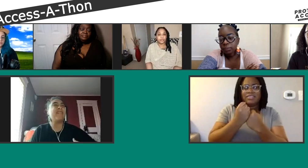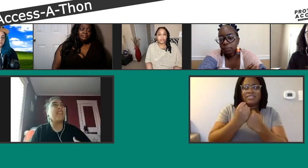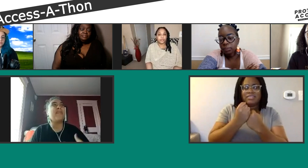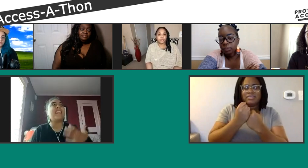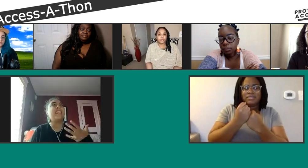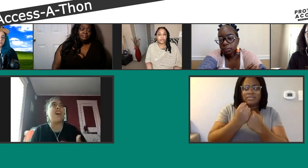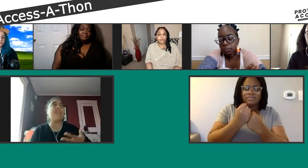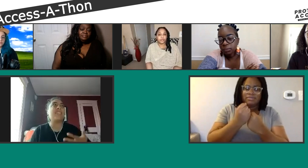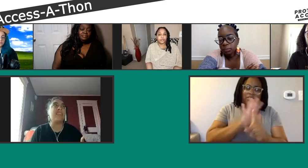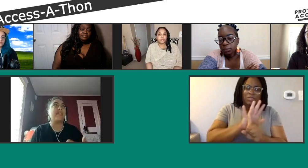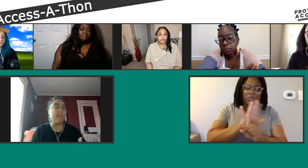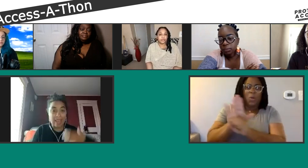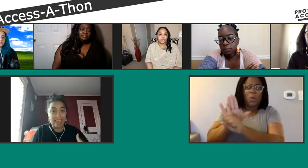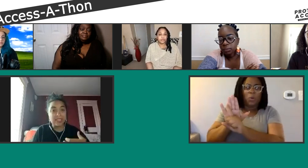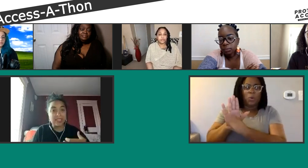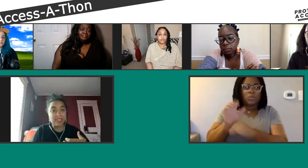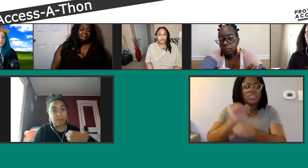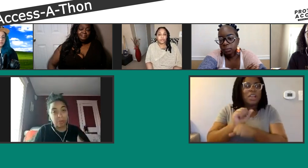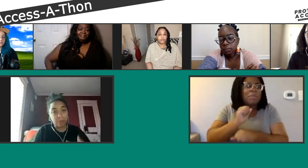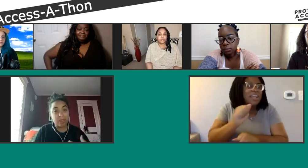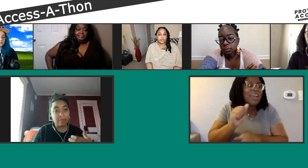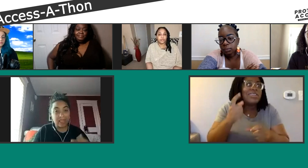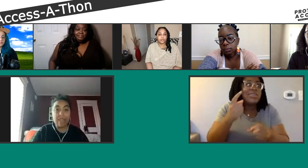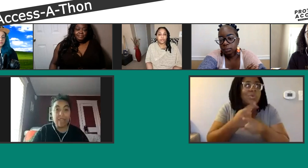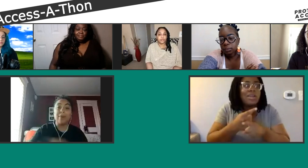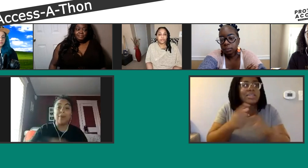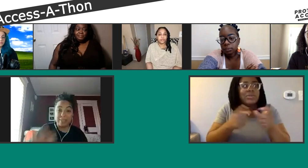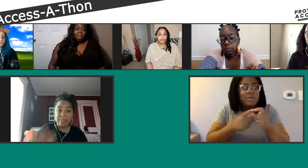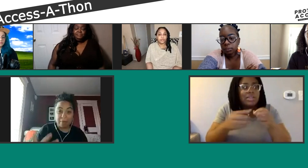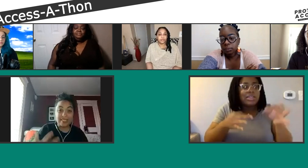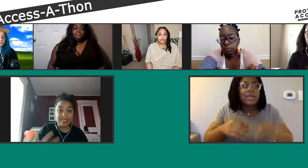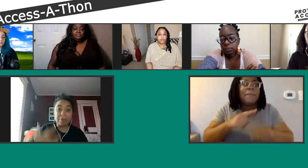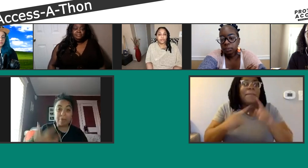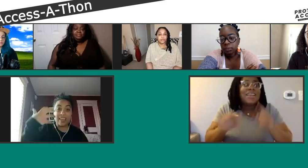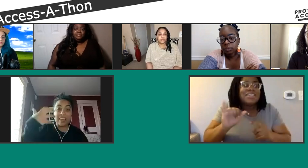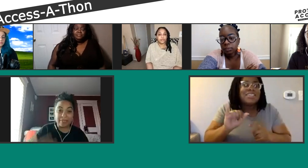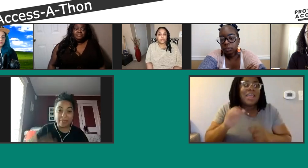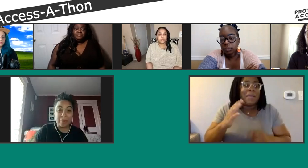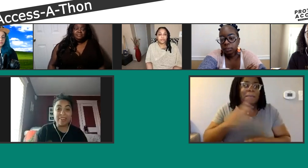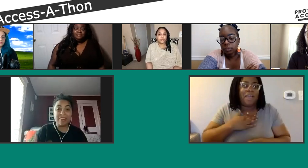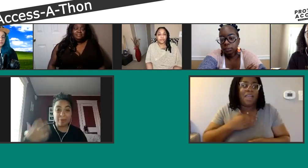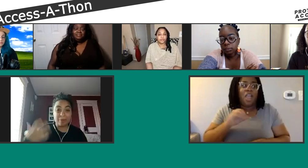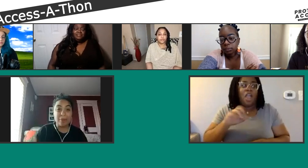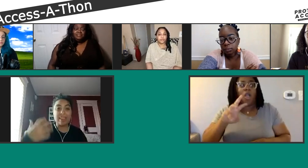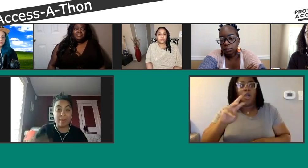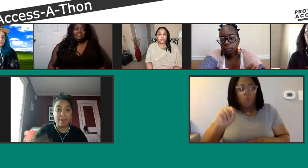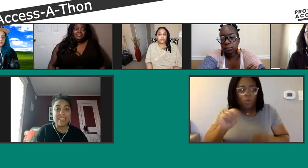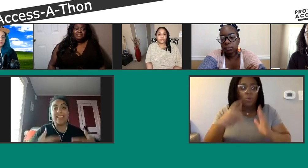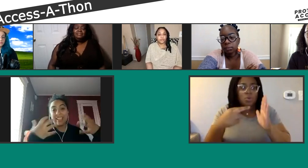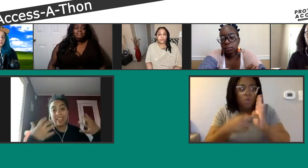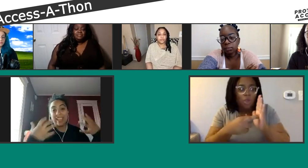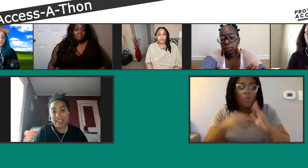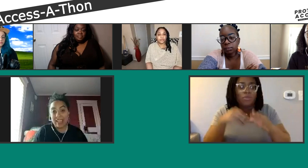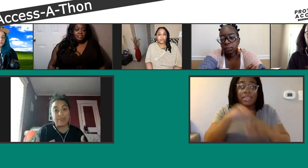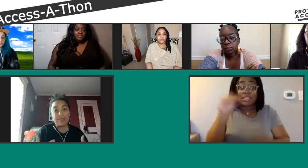I don't want to say job, that's not the right word, but it has its own role in my life. So I show up on zoom kind of in one role and capacity.